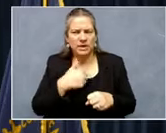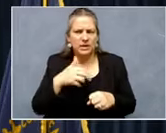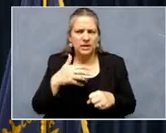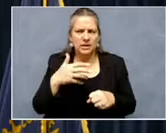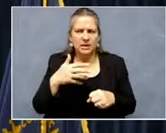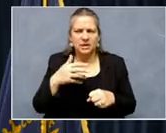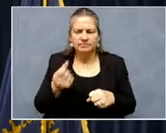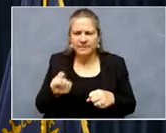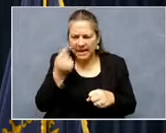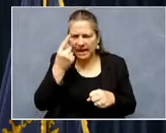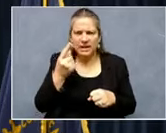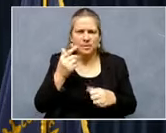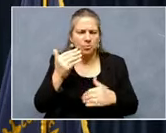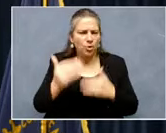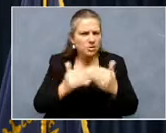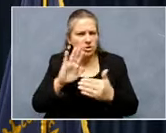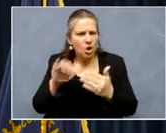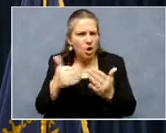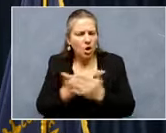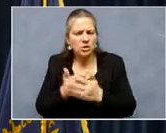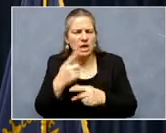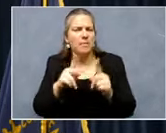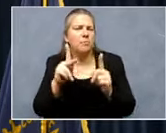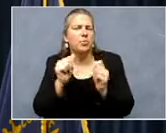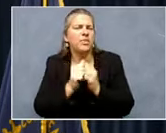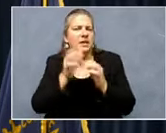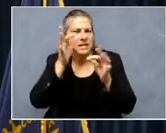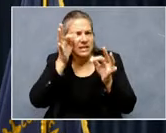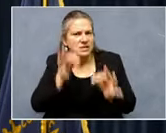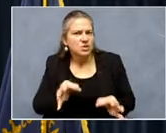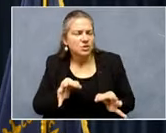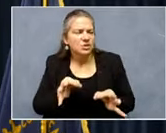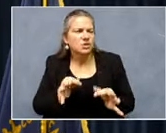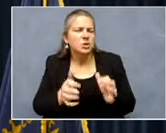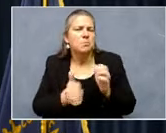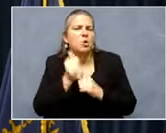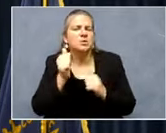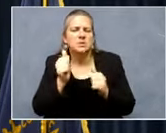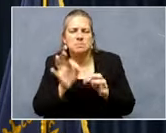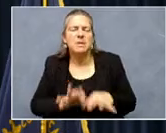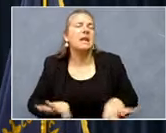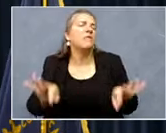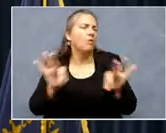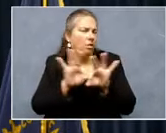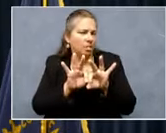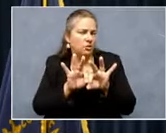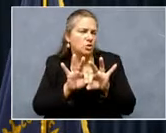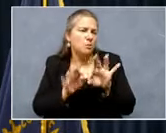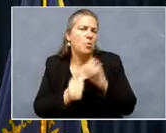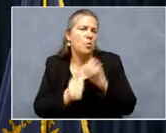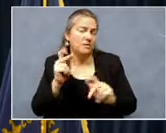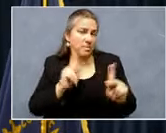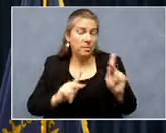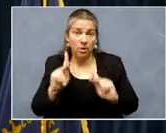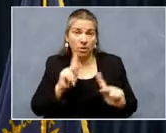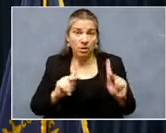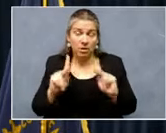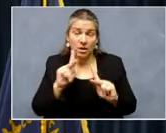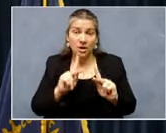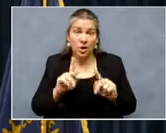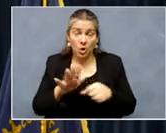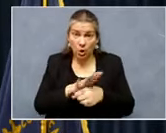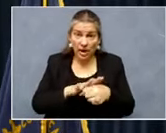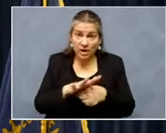uh, to ultimately come up with a decision that is the most meaningful to, uh, the majority of people. Uh, the location is